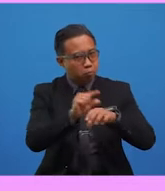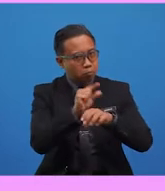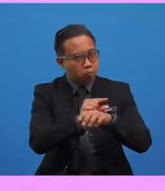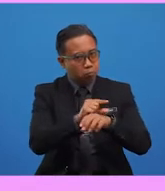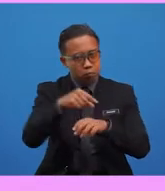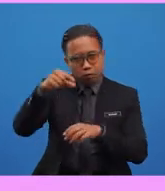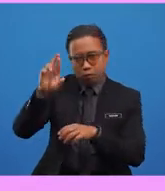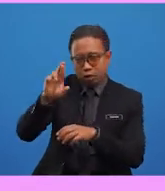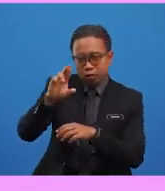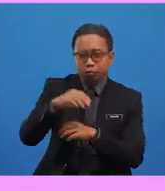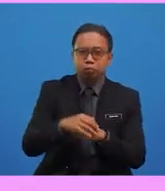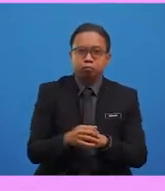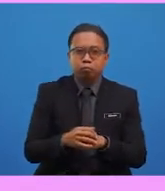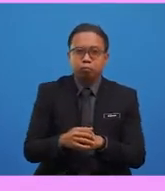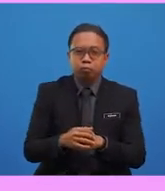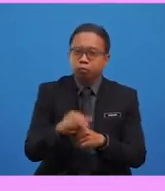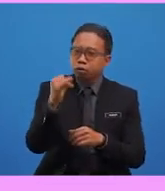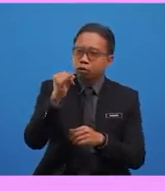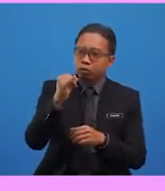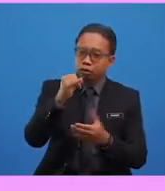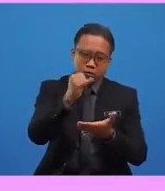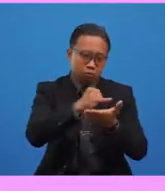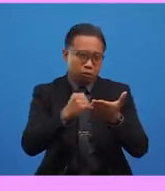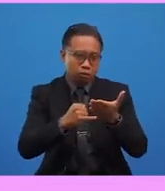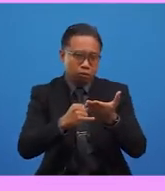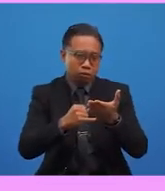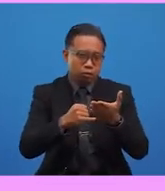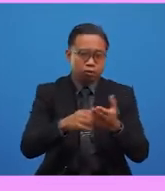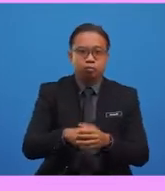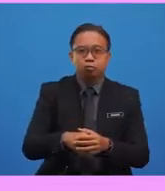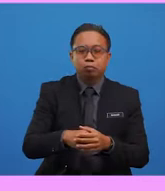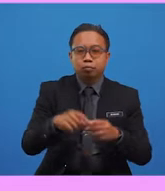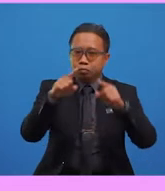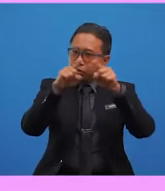bingo table. If not, you can draw a simple table like this.